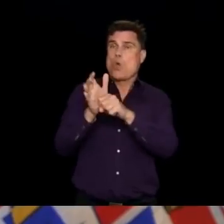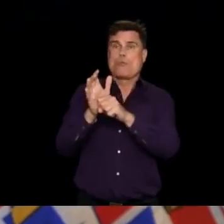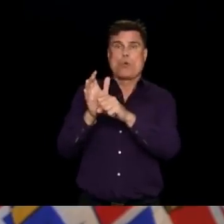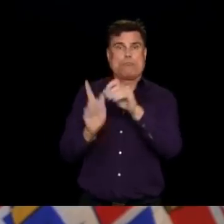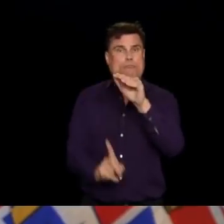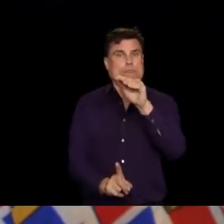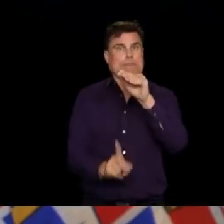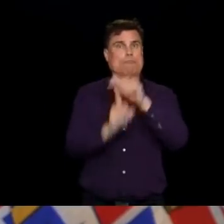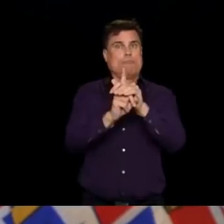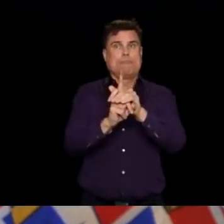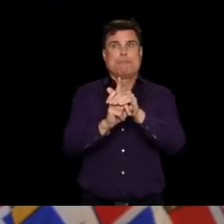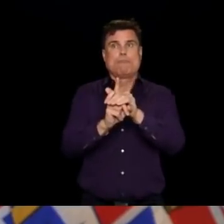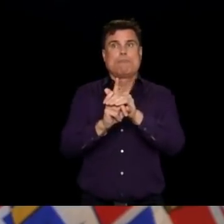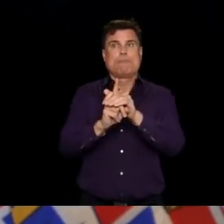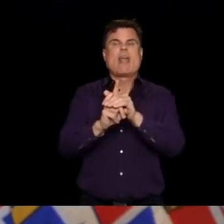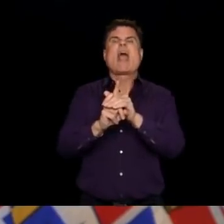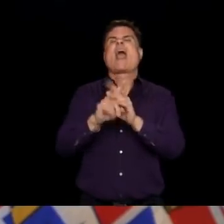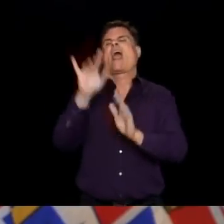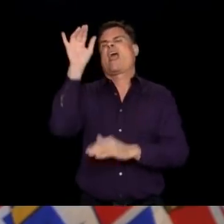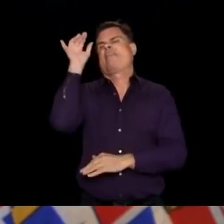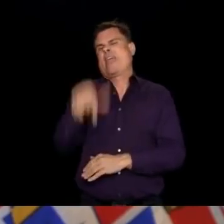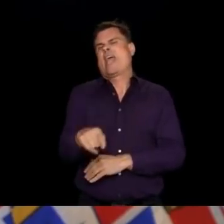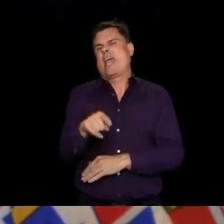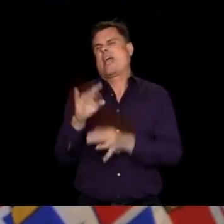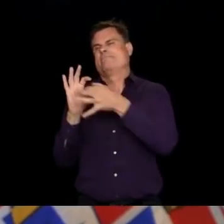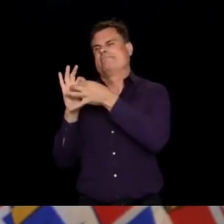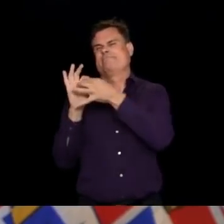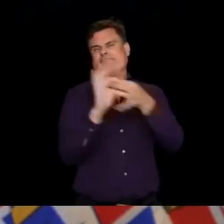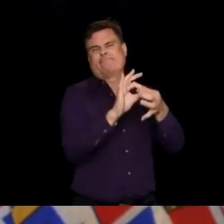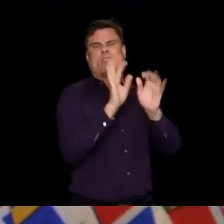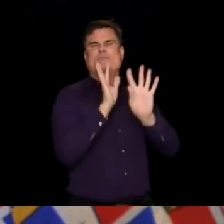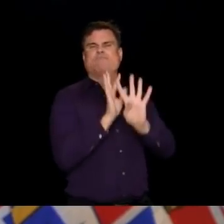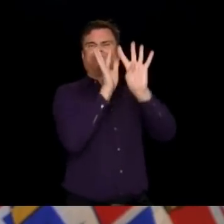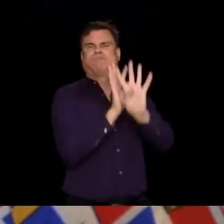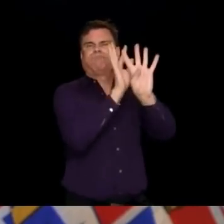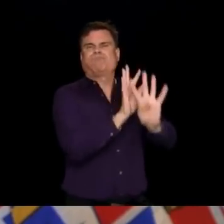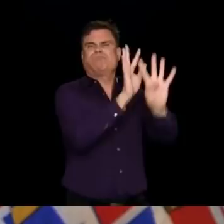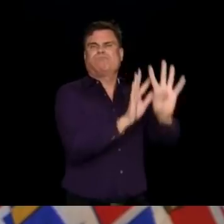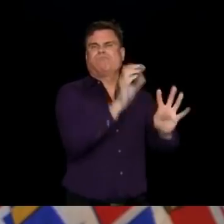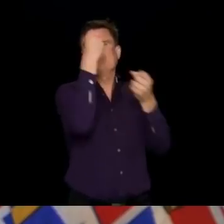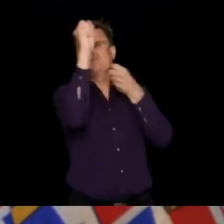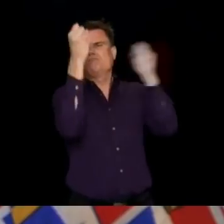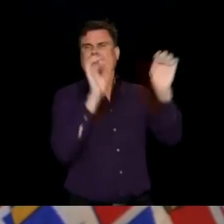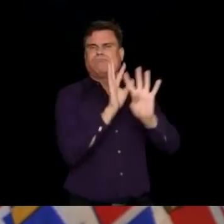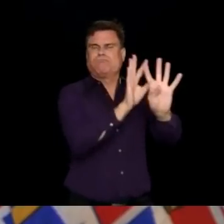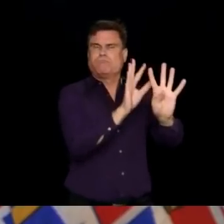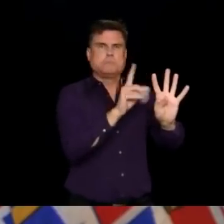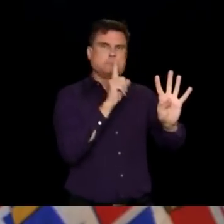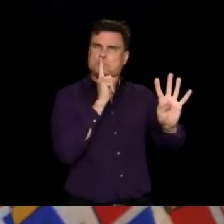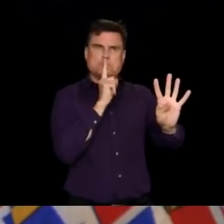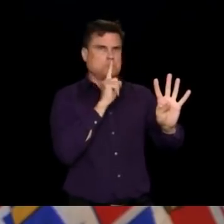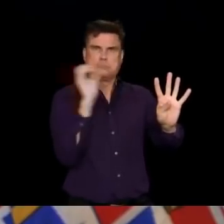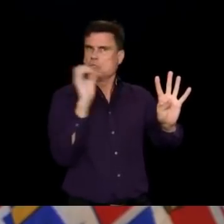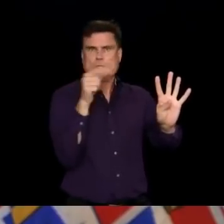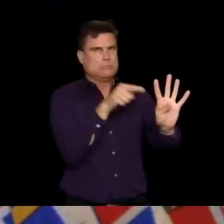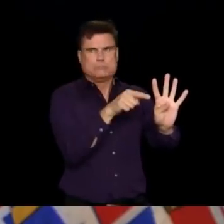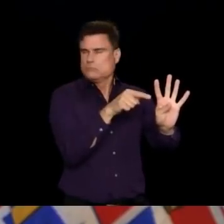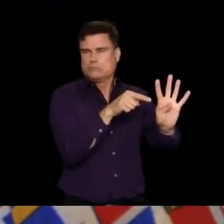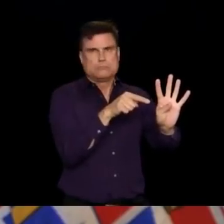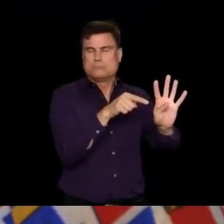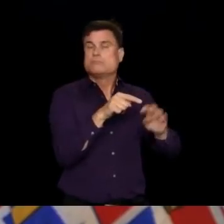I think there's a number of reasons for that. And in talking with my colleagues in the U.S.,